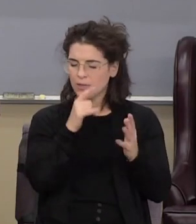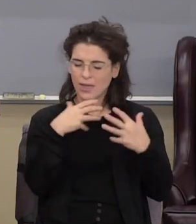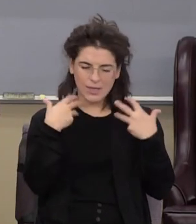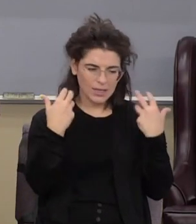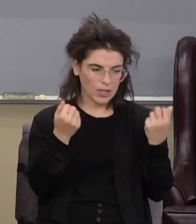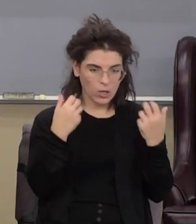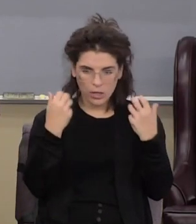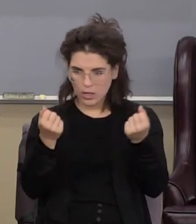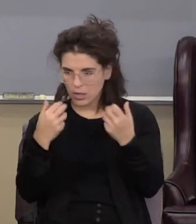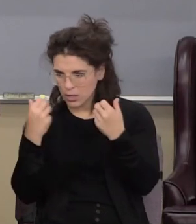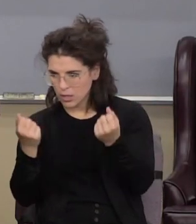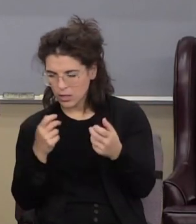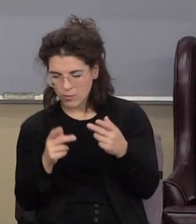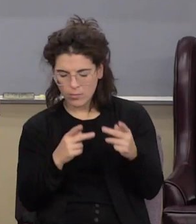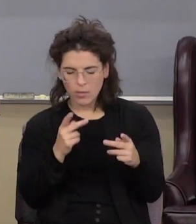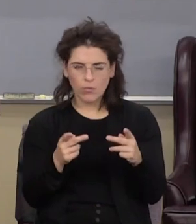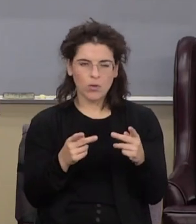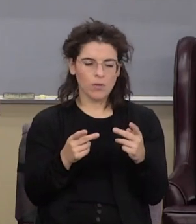because you know